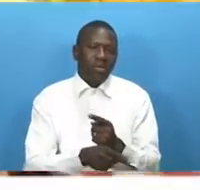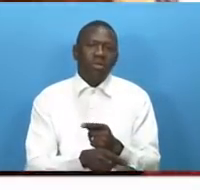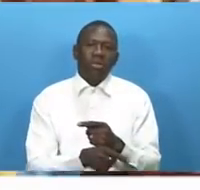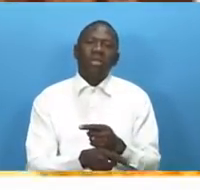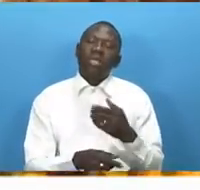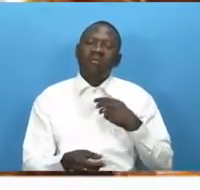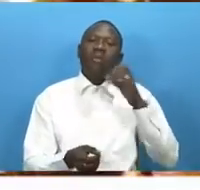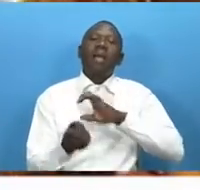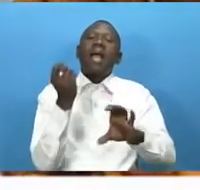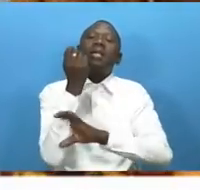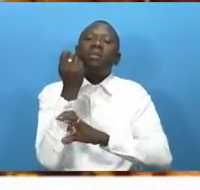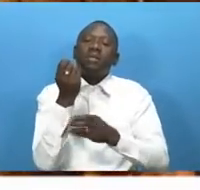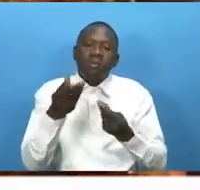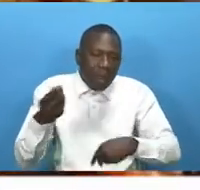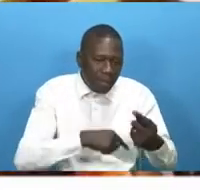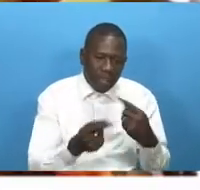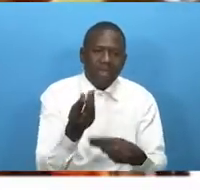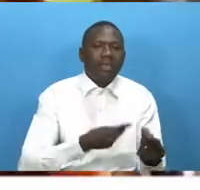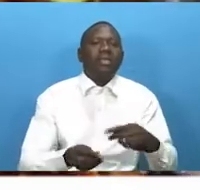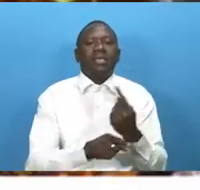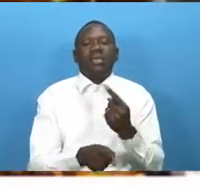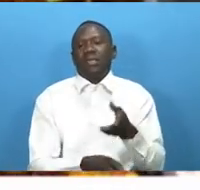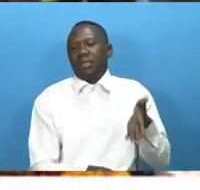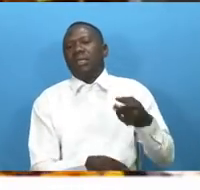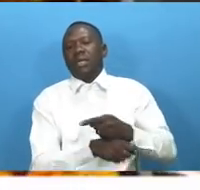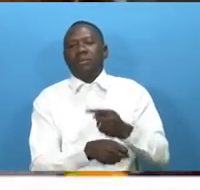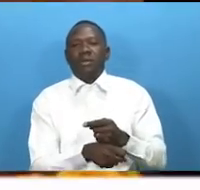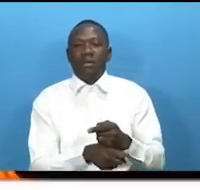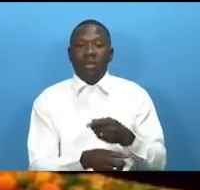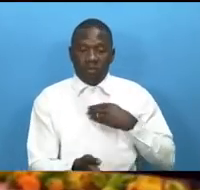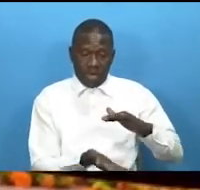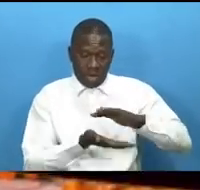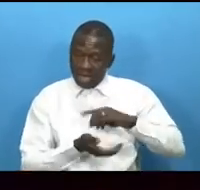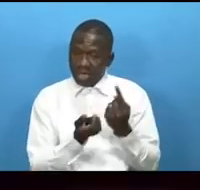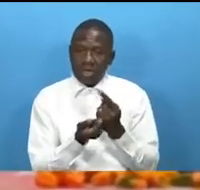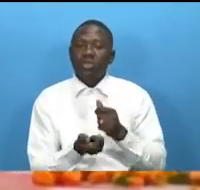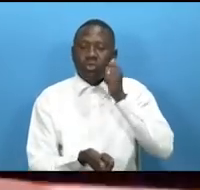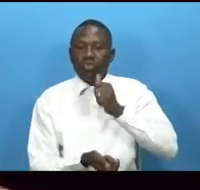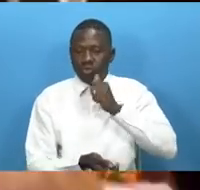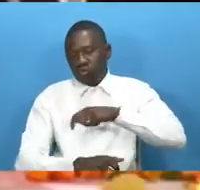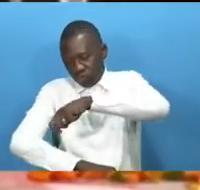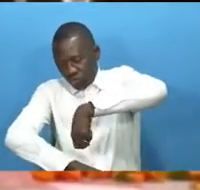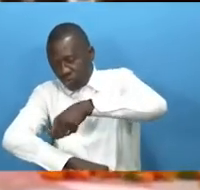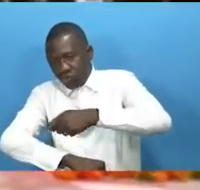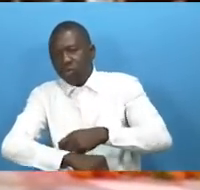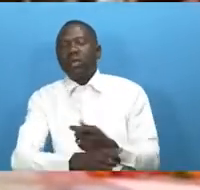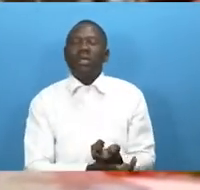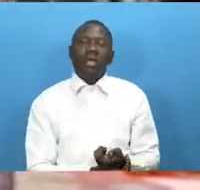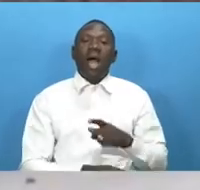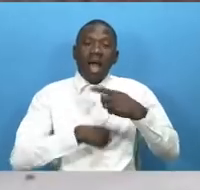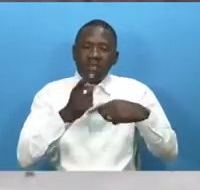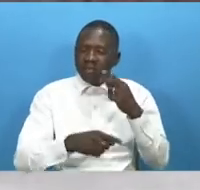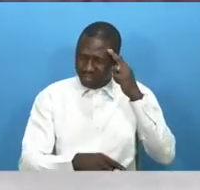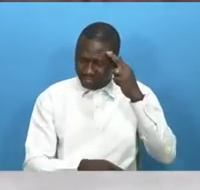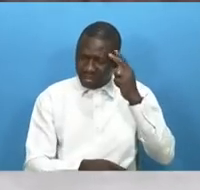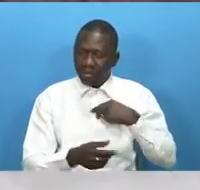the money i earned from the sales was what we used to cook the meal for that day after making a risky journey through the so-called